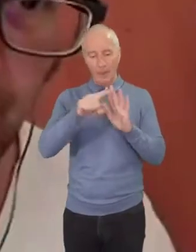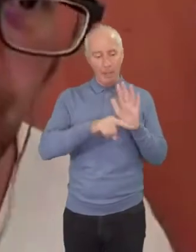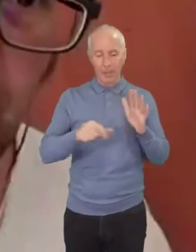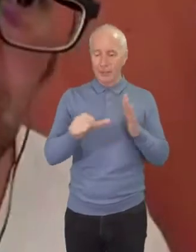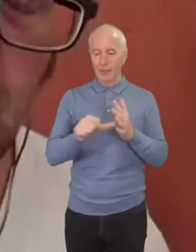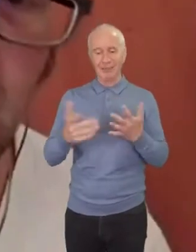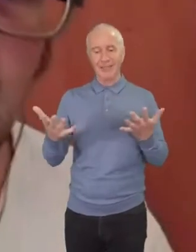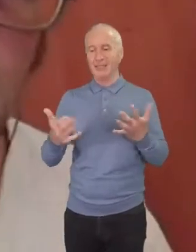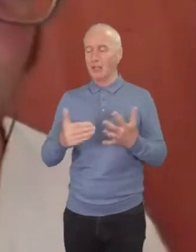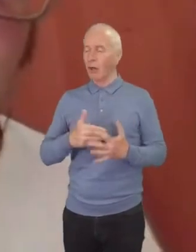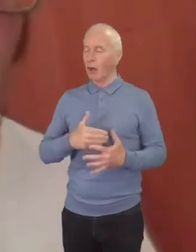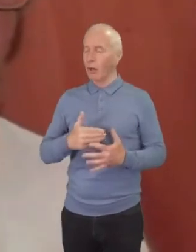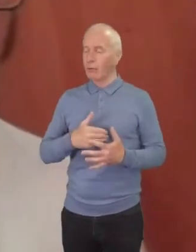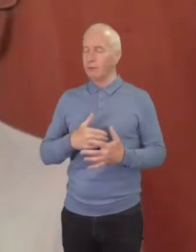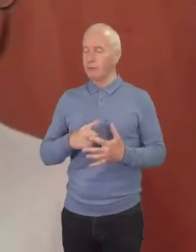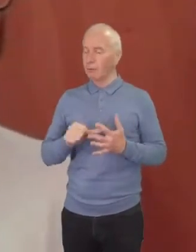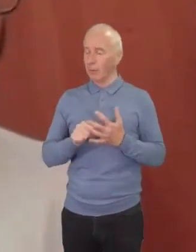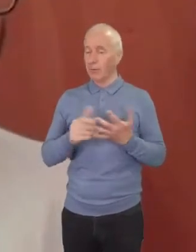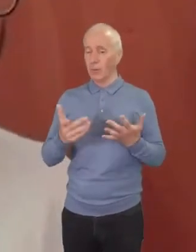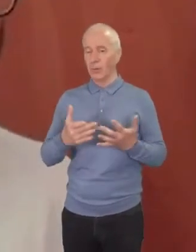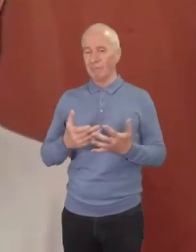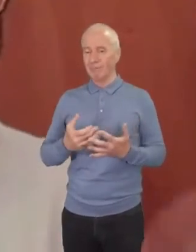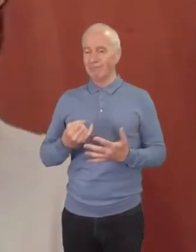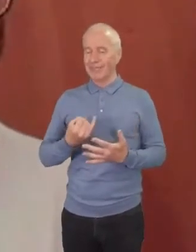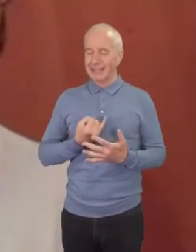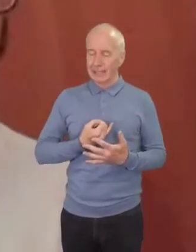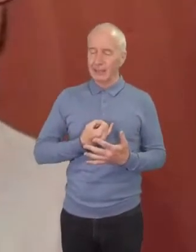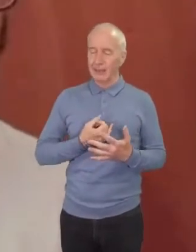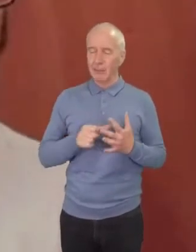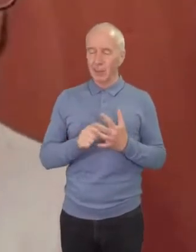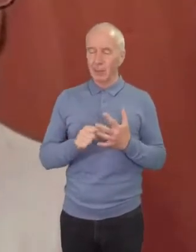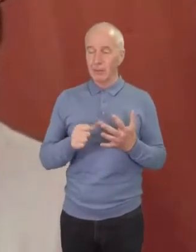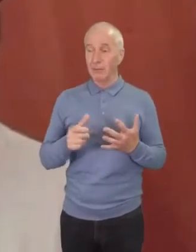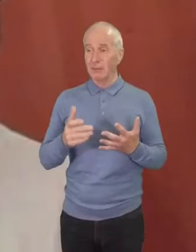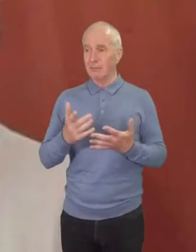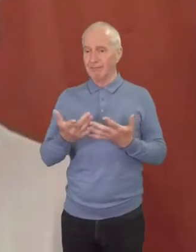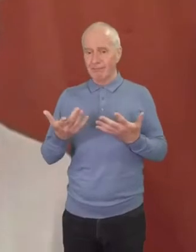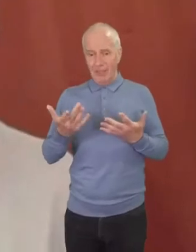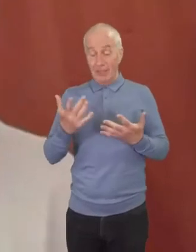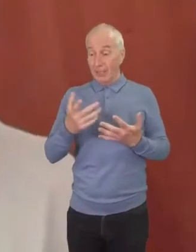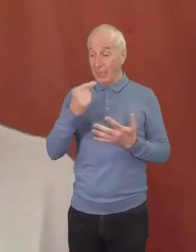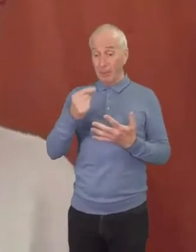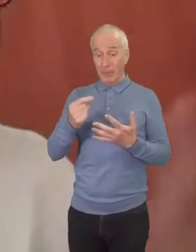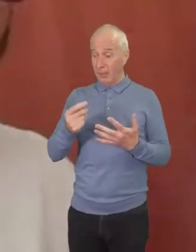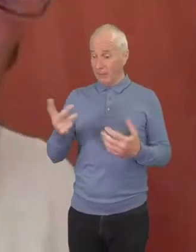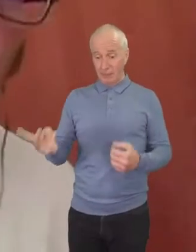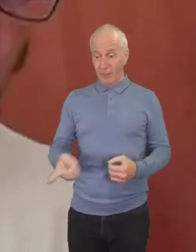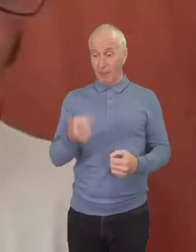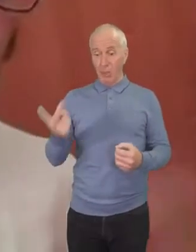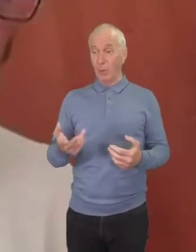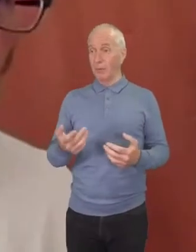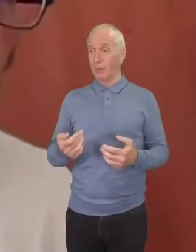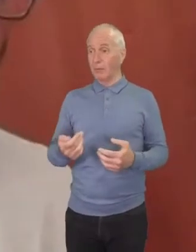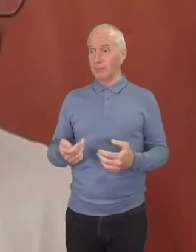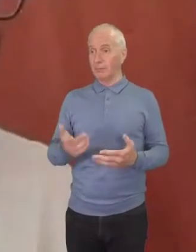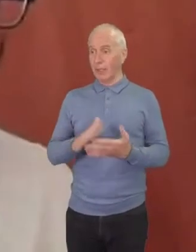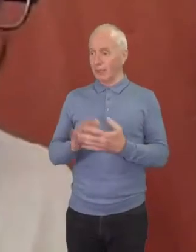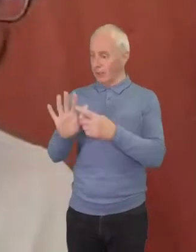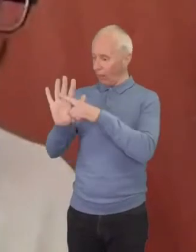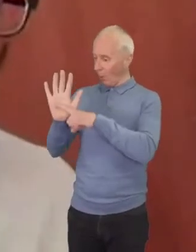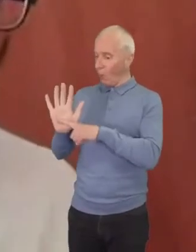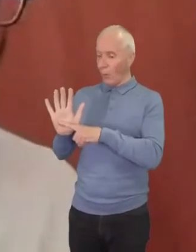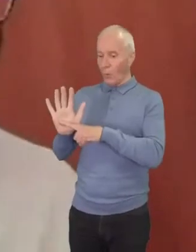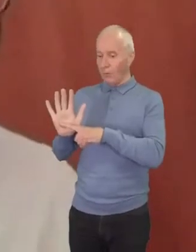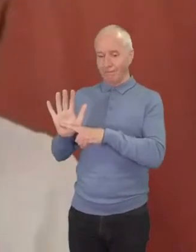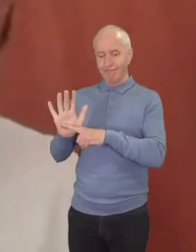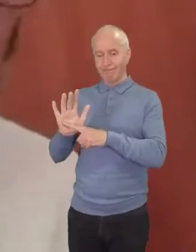problem and i always say why can't it be both right like we no law can change a